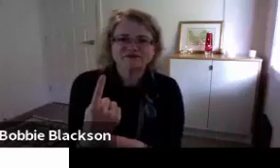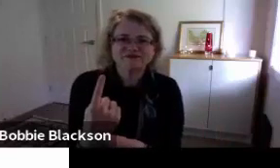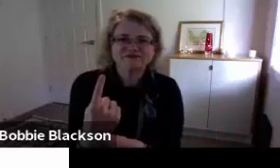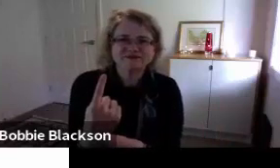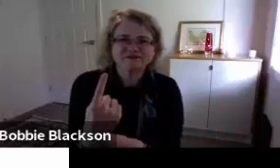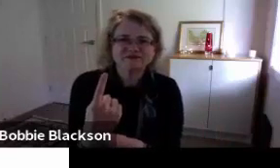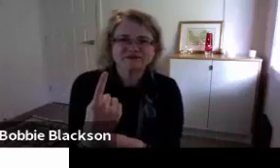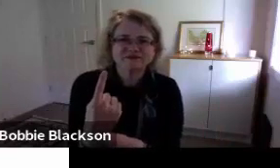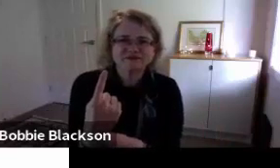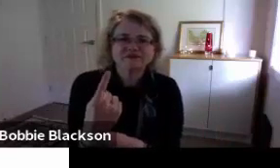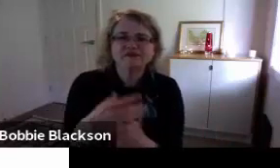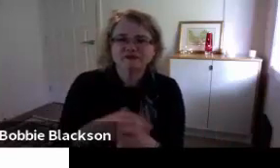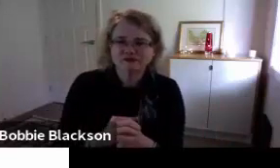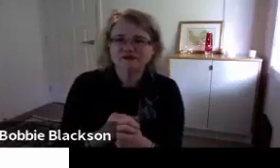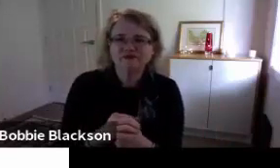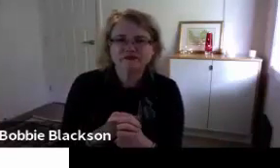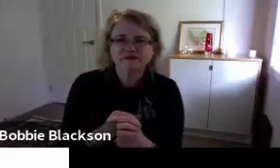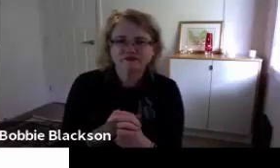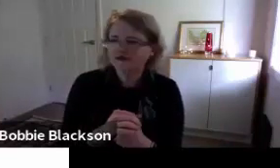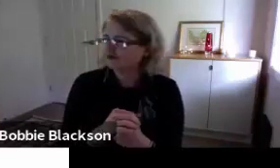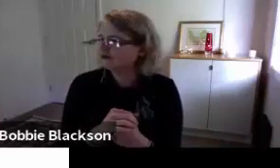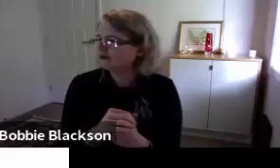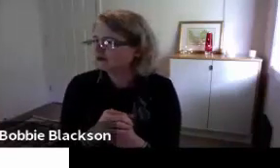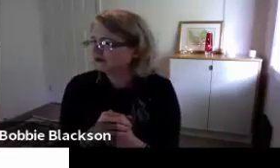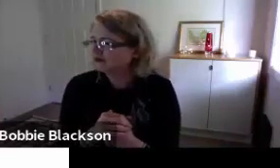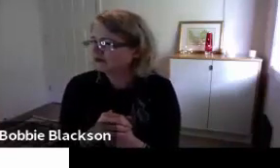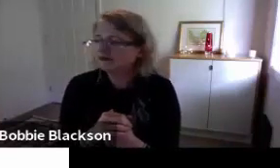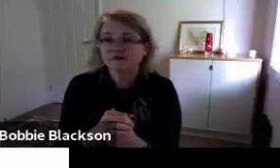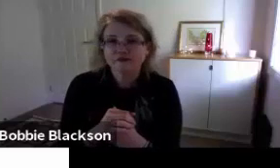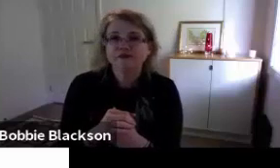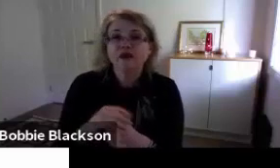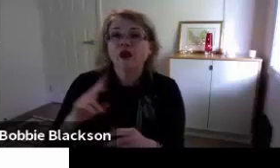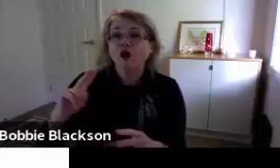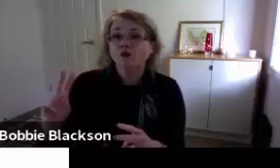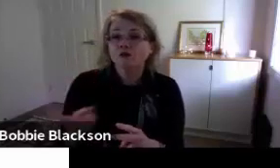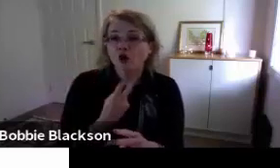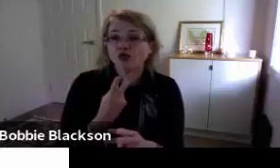possible to have both platforms operating on the same device.